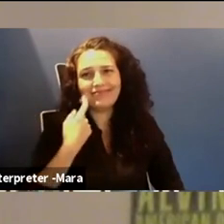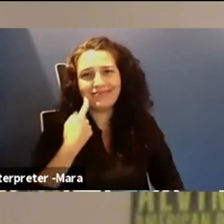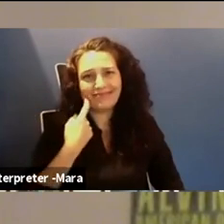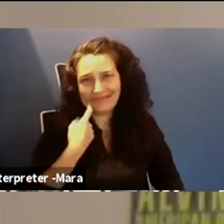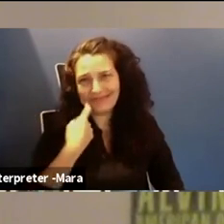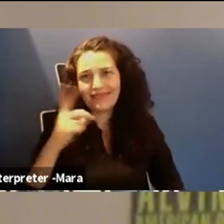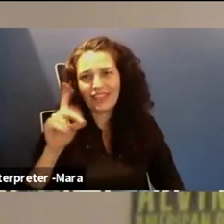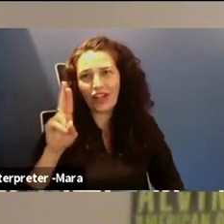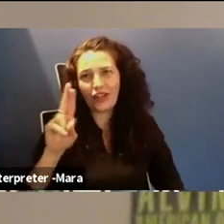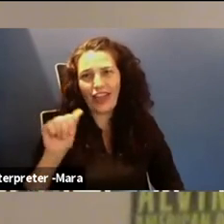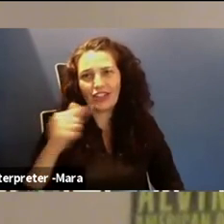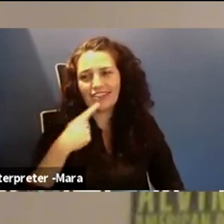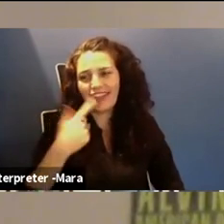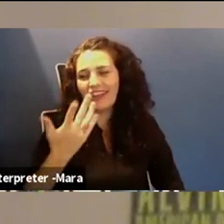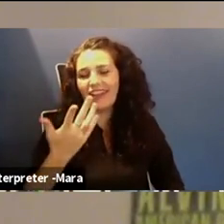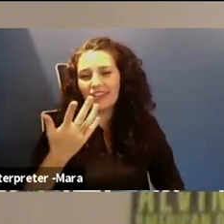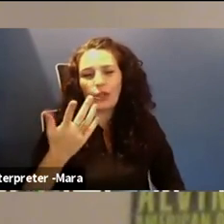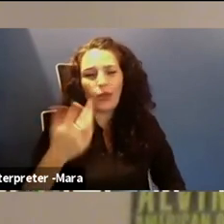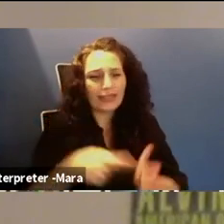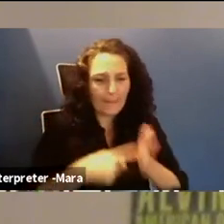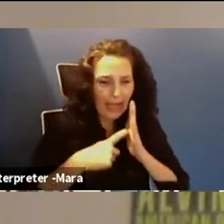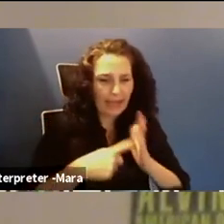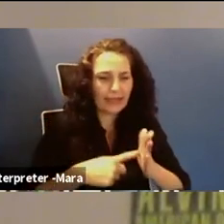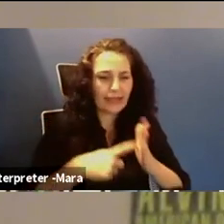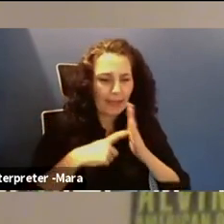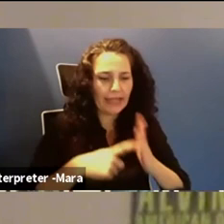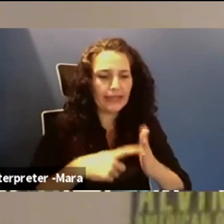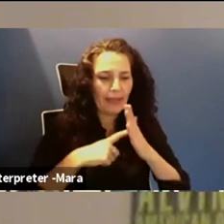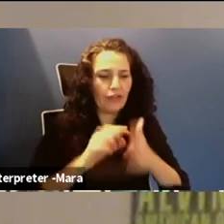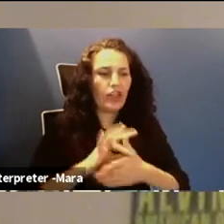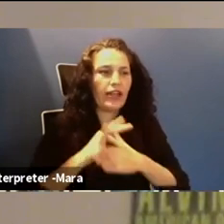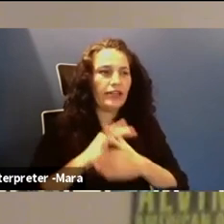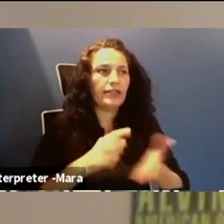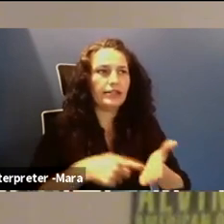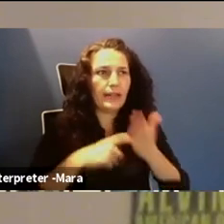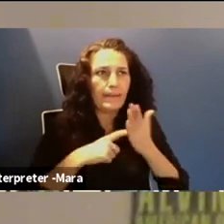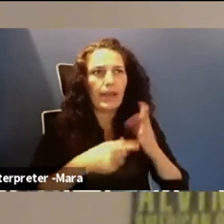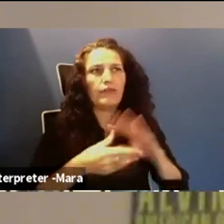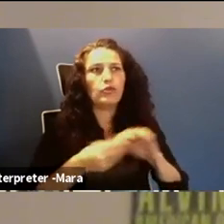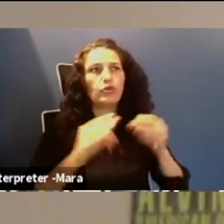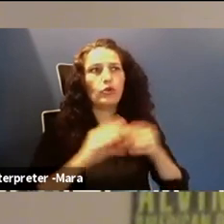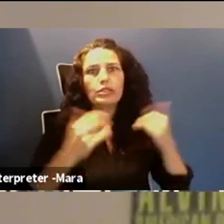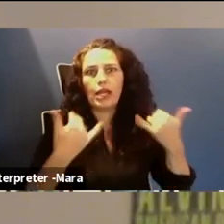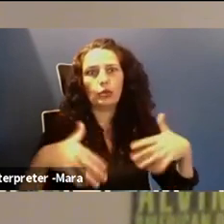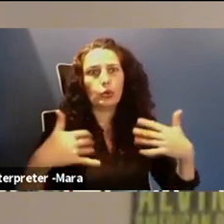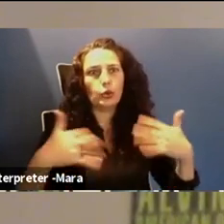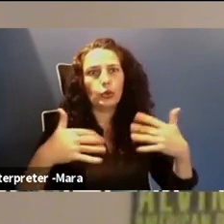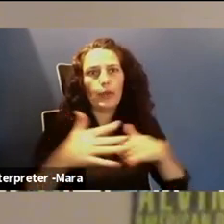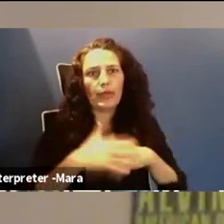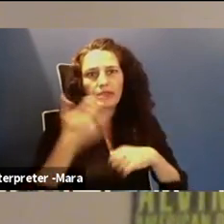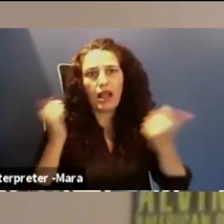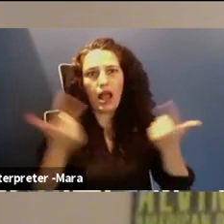demand for content, the demand for those stories that I was talking about has gone way up because, you know, everyone's at home on their